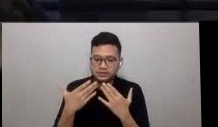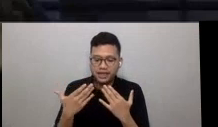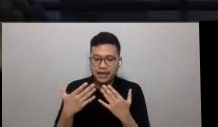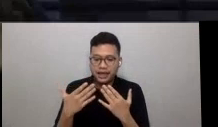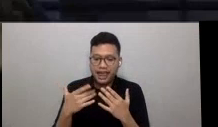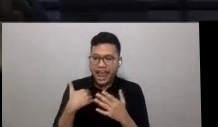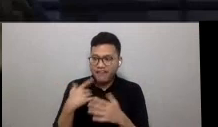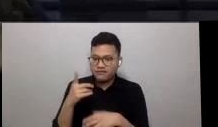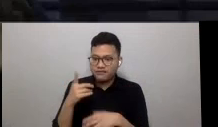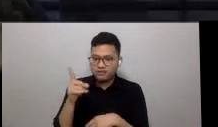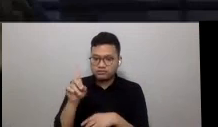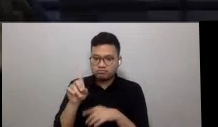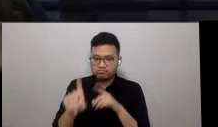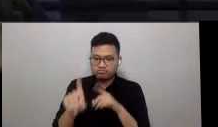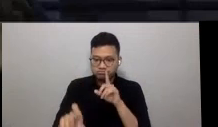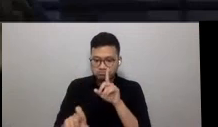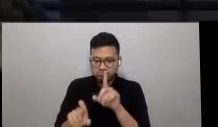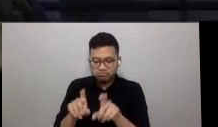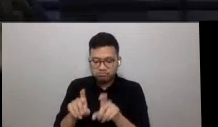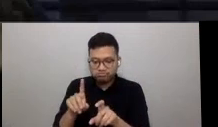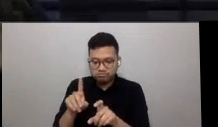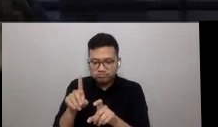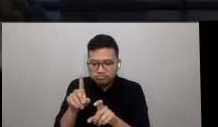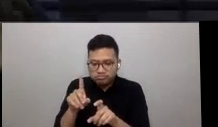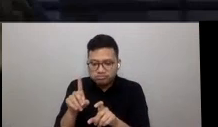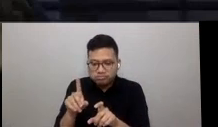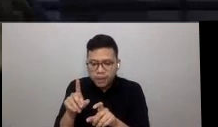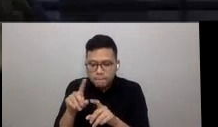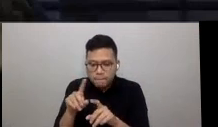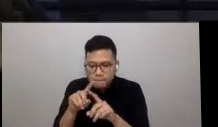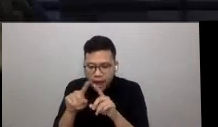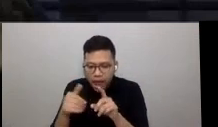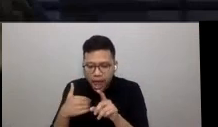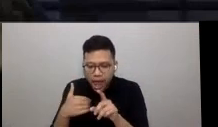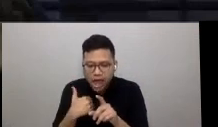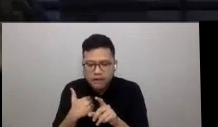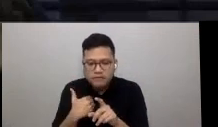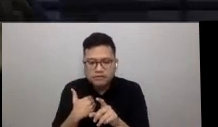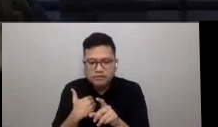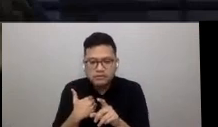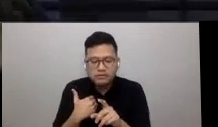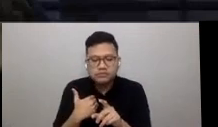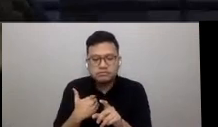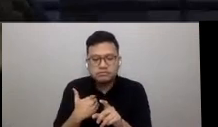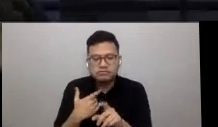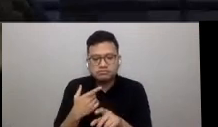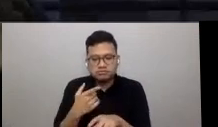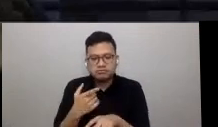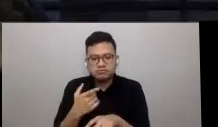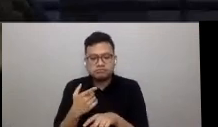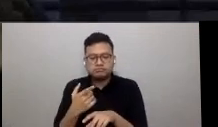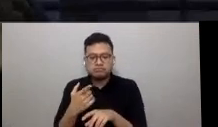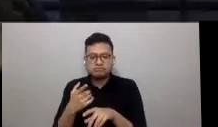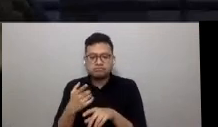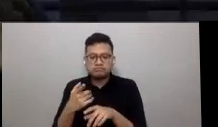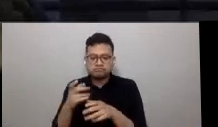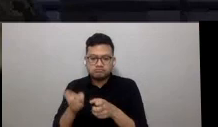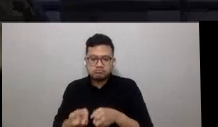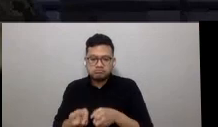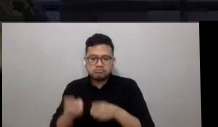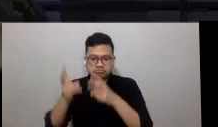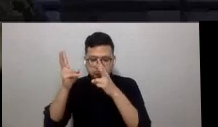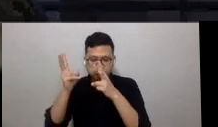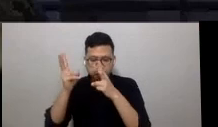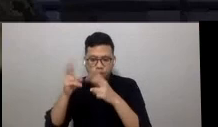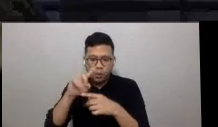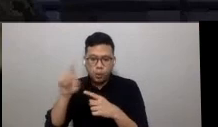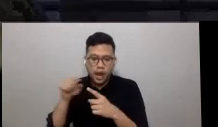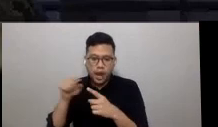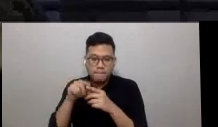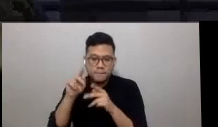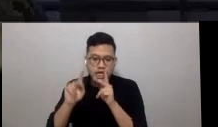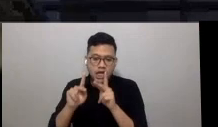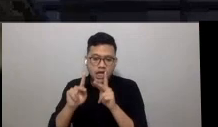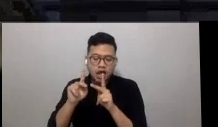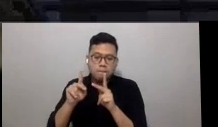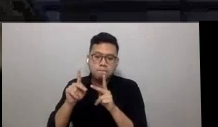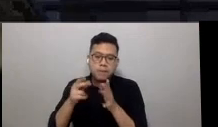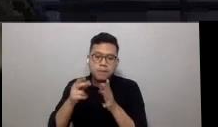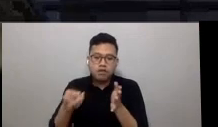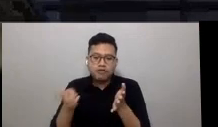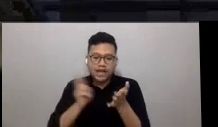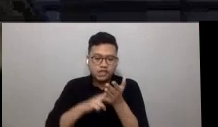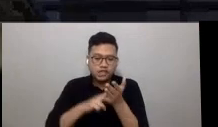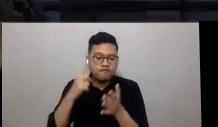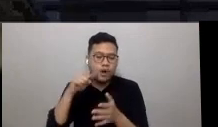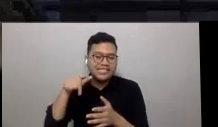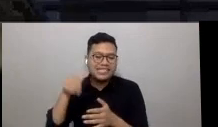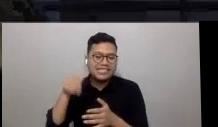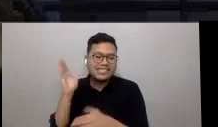questions haven't come through on the chat, but we had questions which our participants had submitted when they had registered for the lecture.